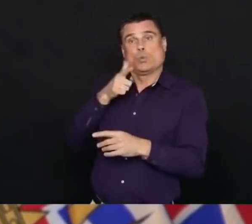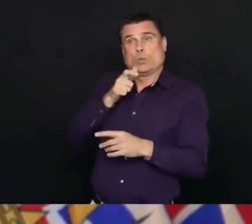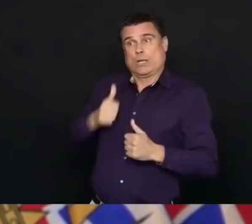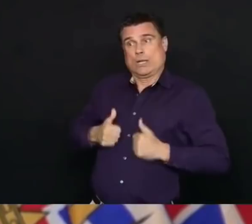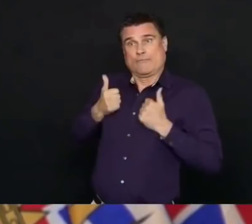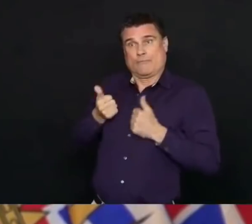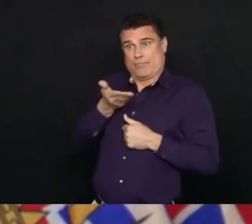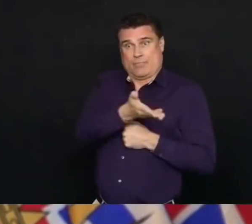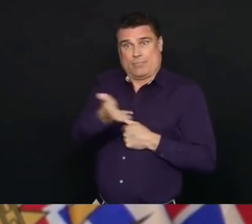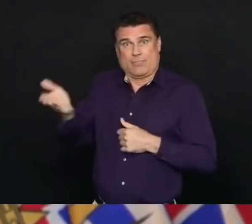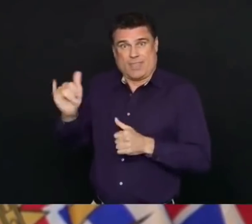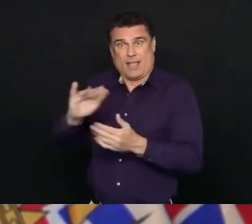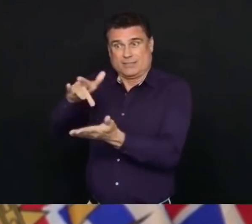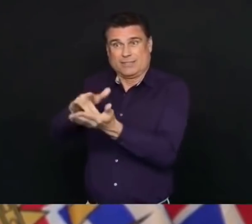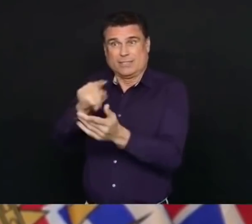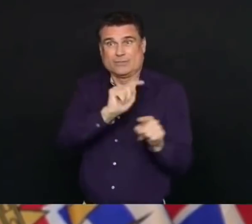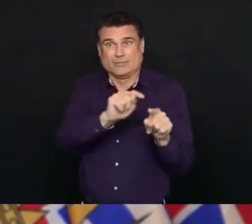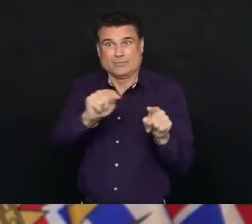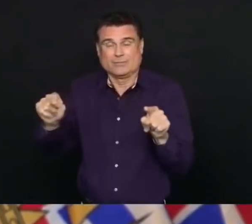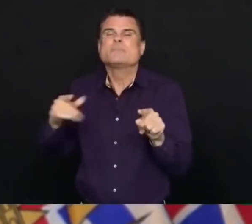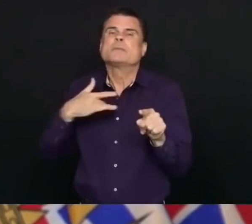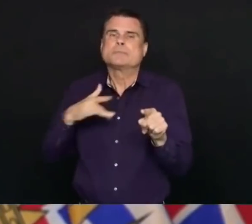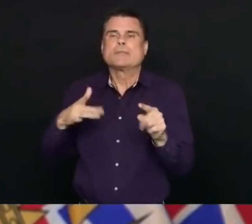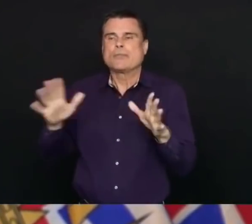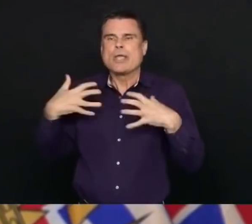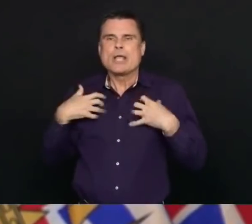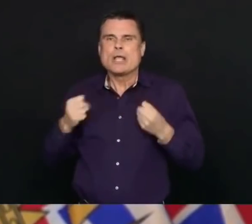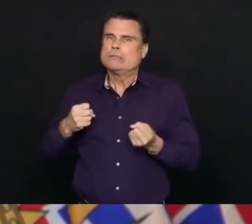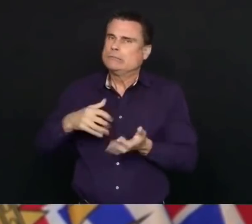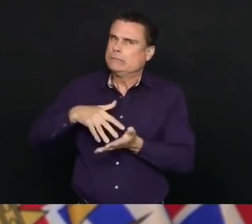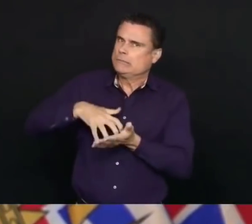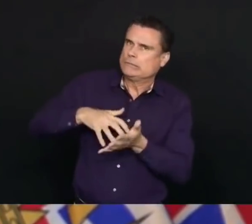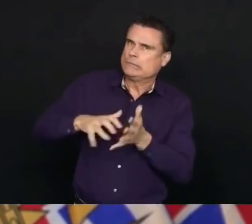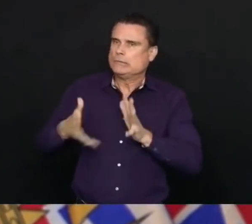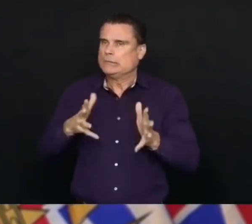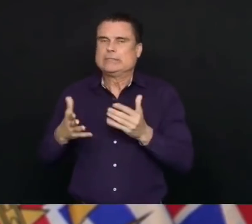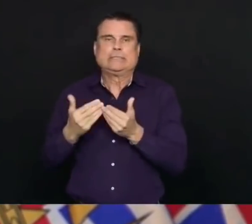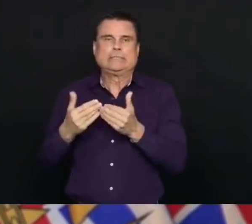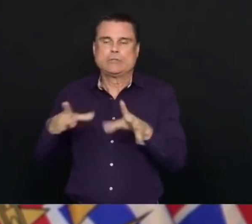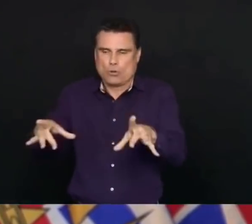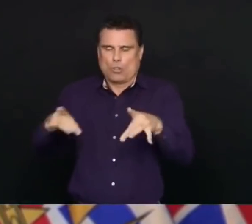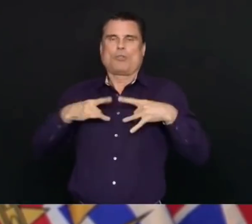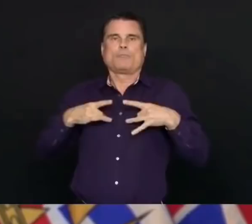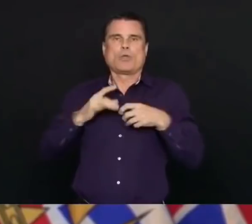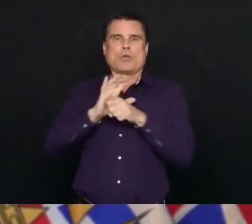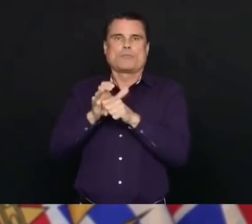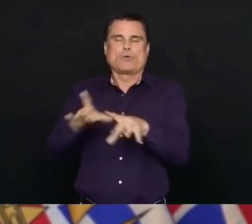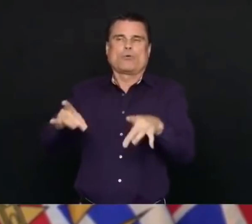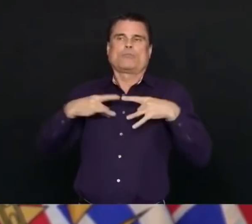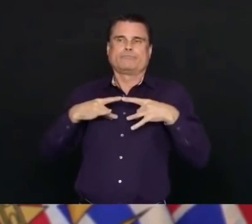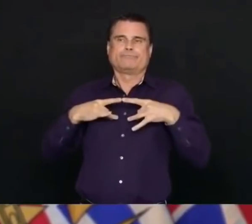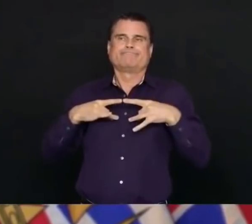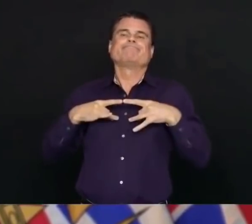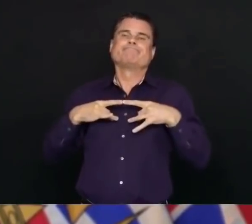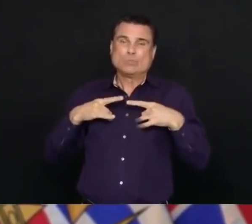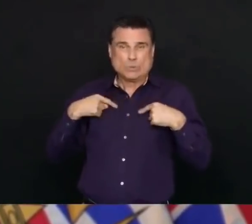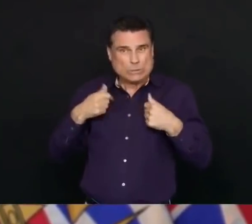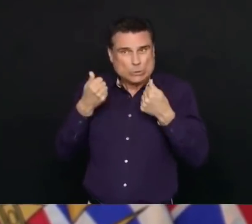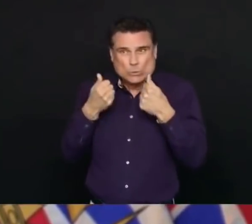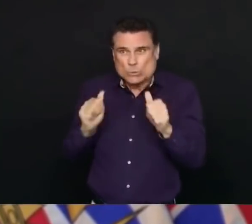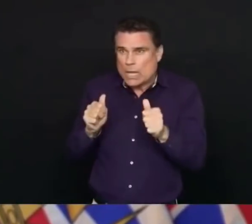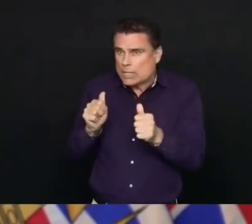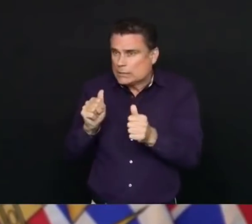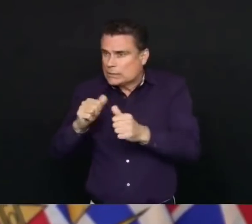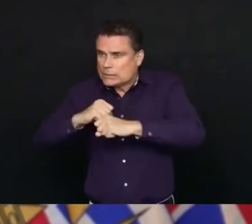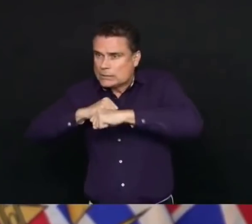area that we do and what we are trying to do is make sure that the workers who